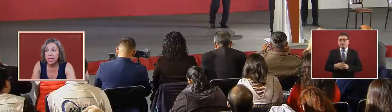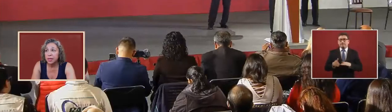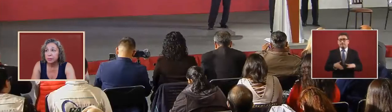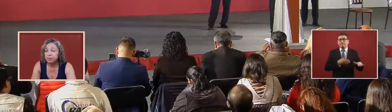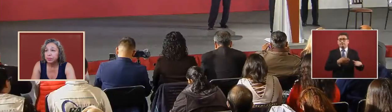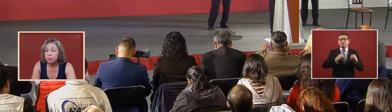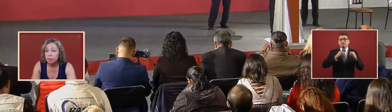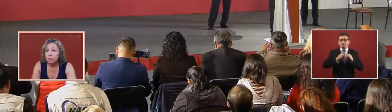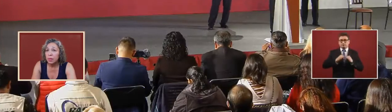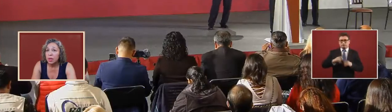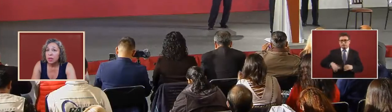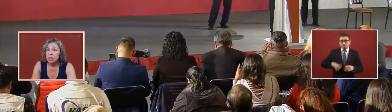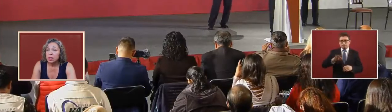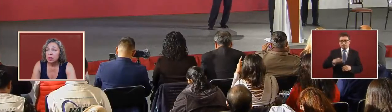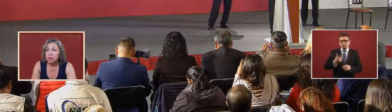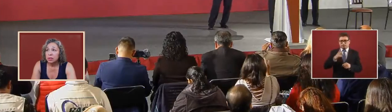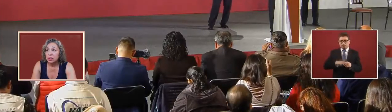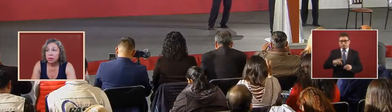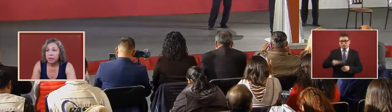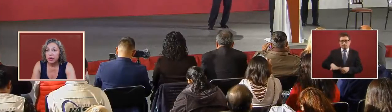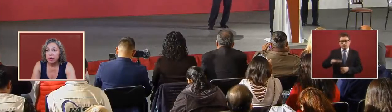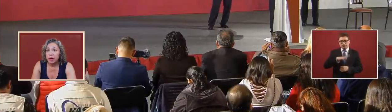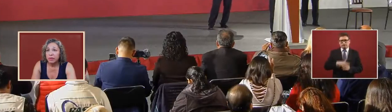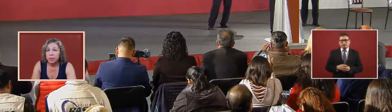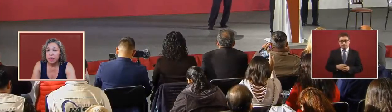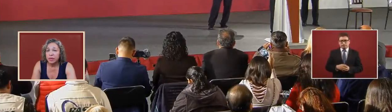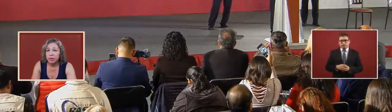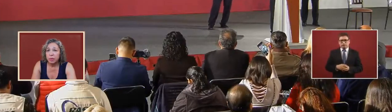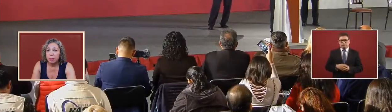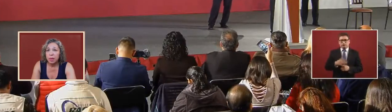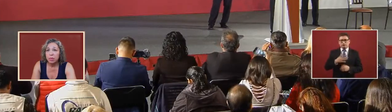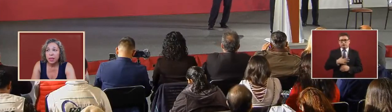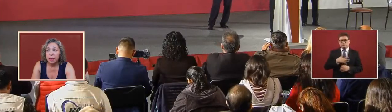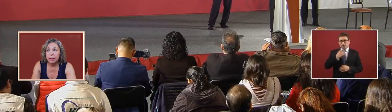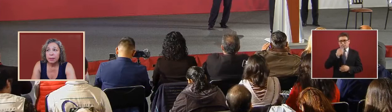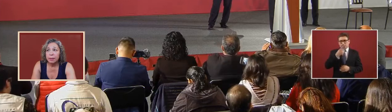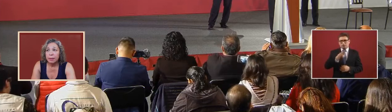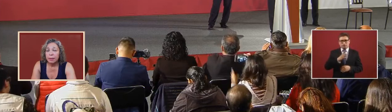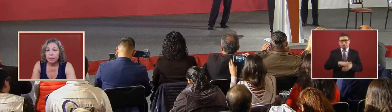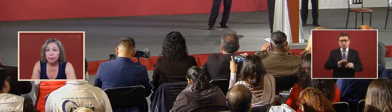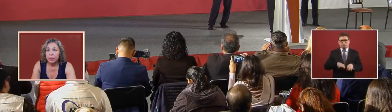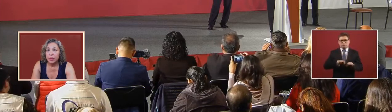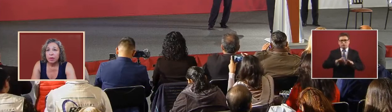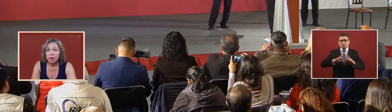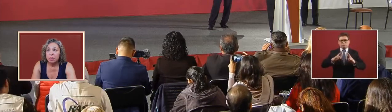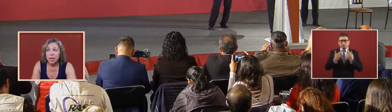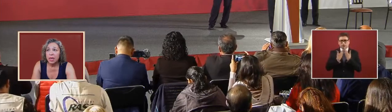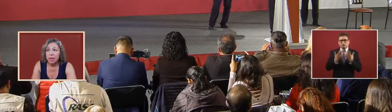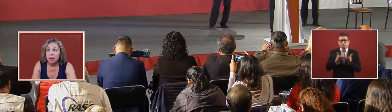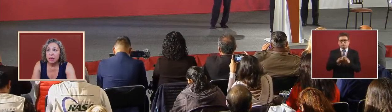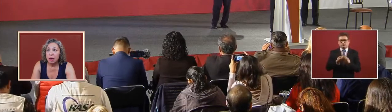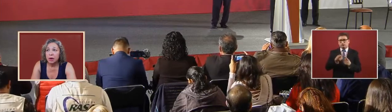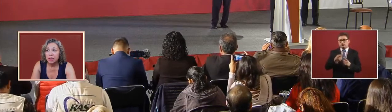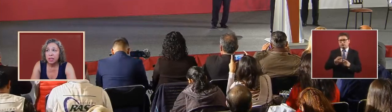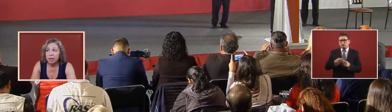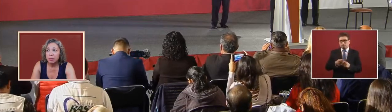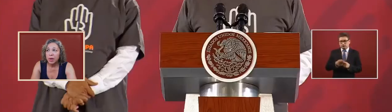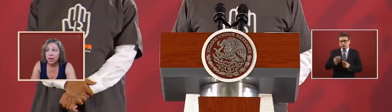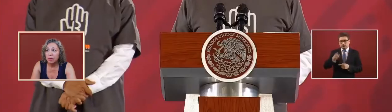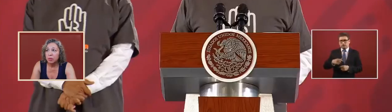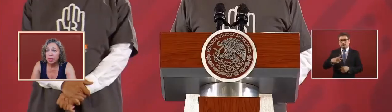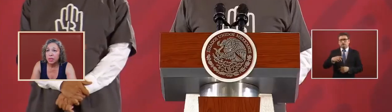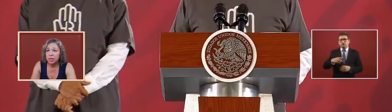detained so the federal government of the republic the meeting are